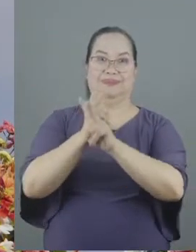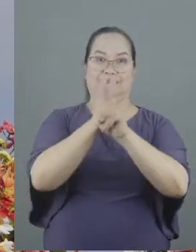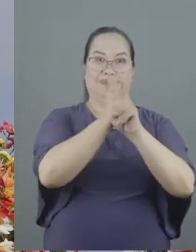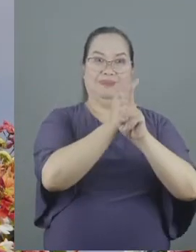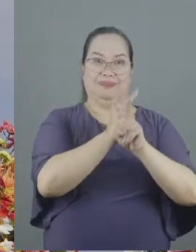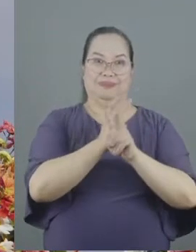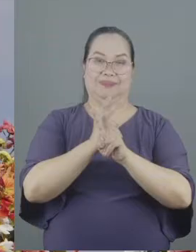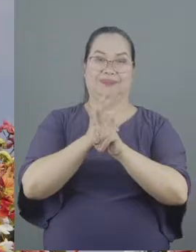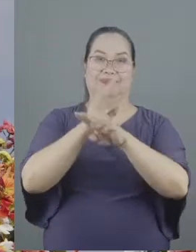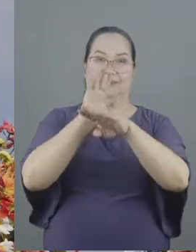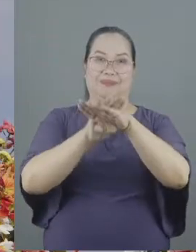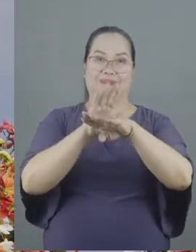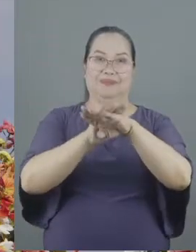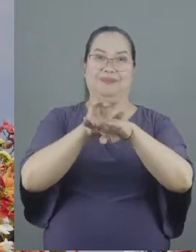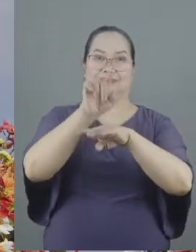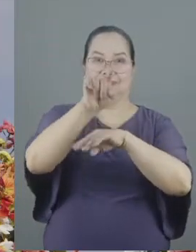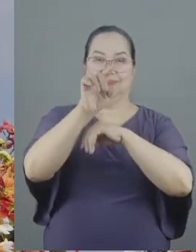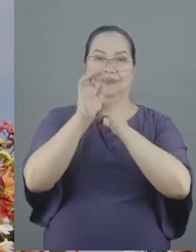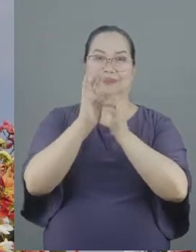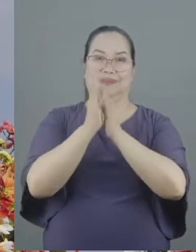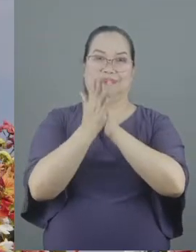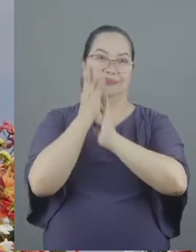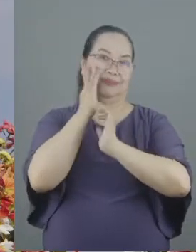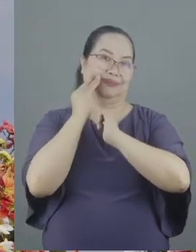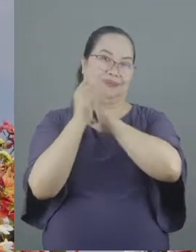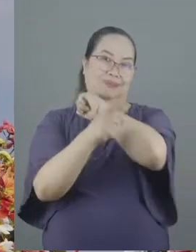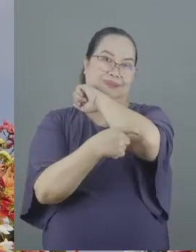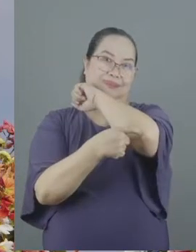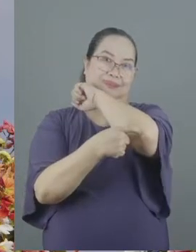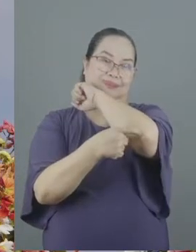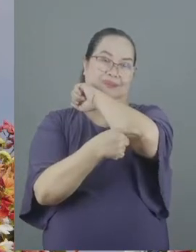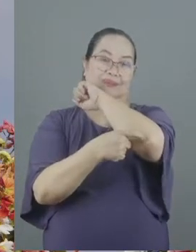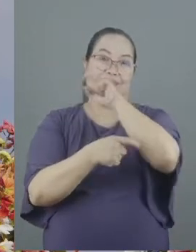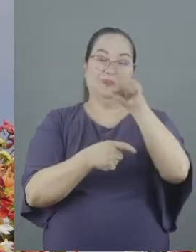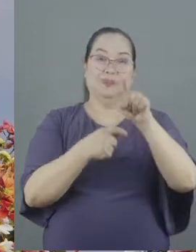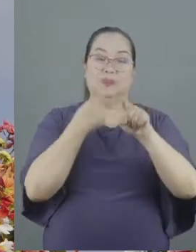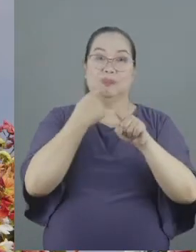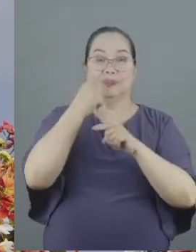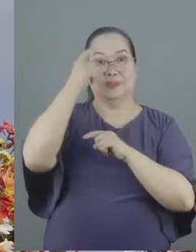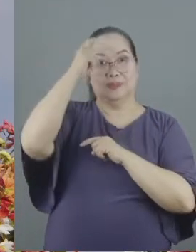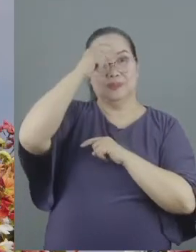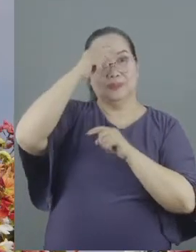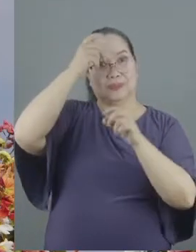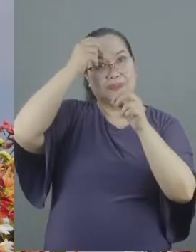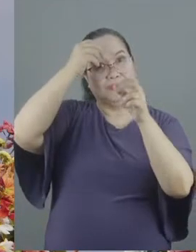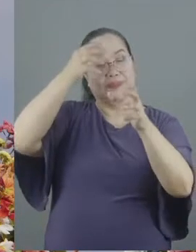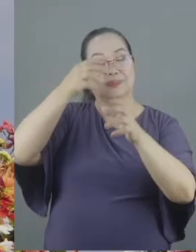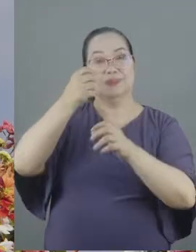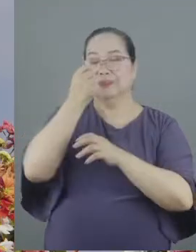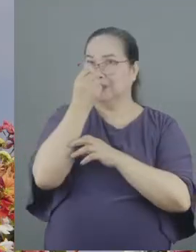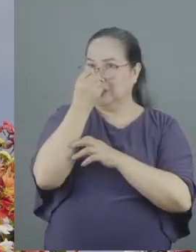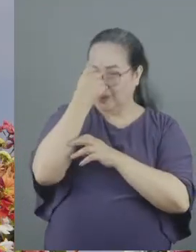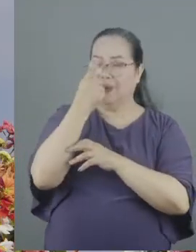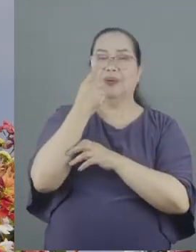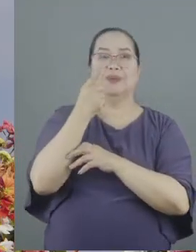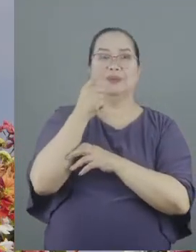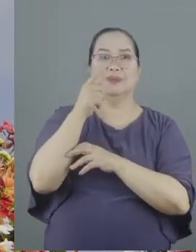lest you be tempted the strong are those who are discerning 1st Corinthians 2 15